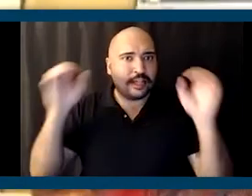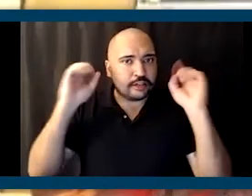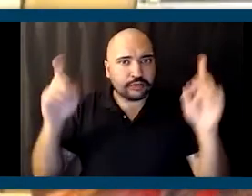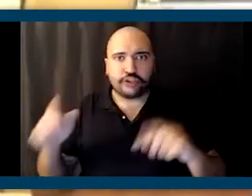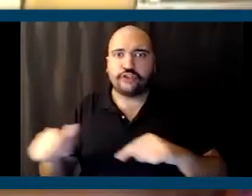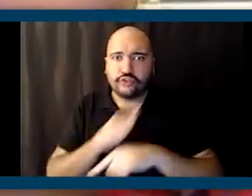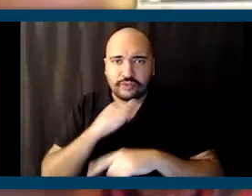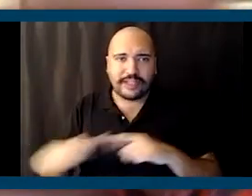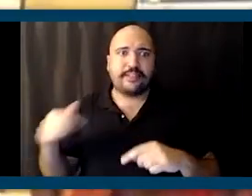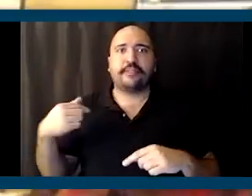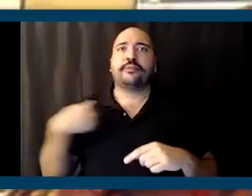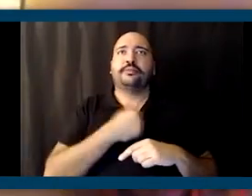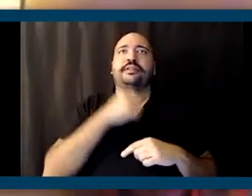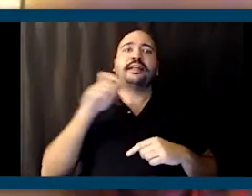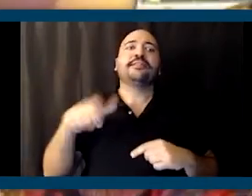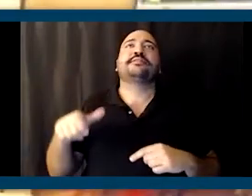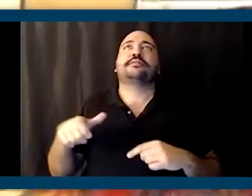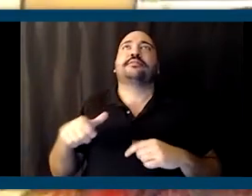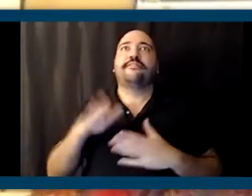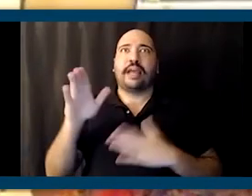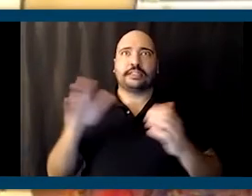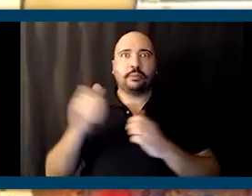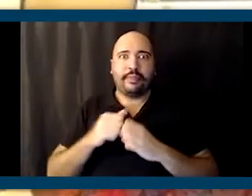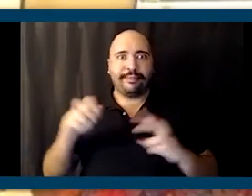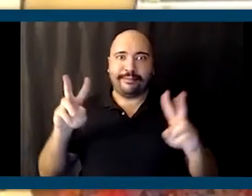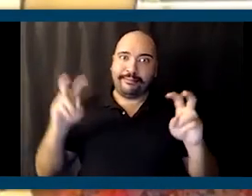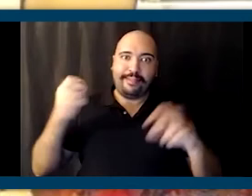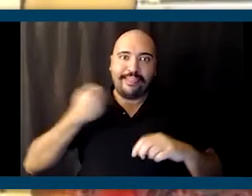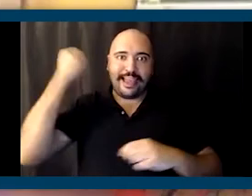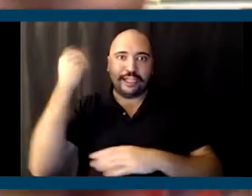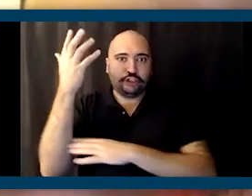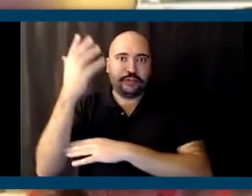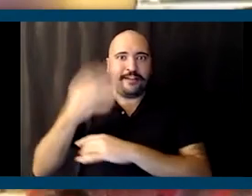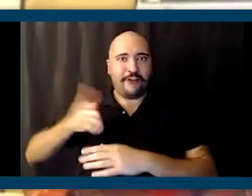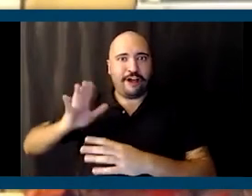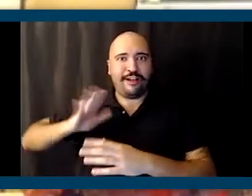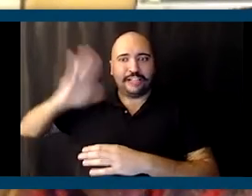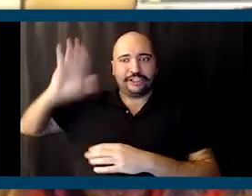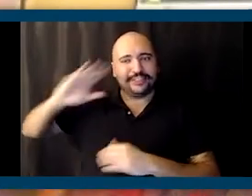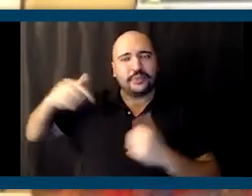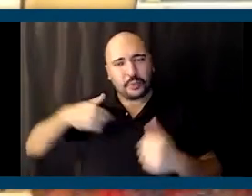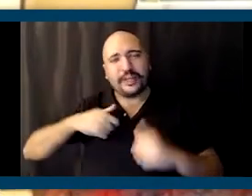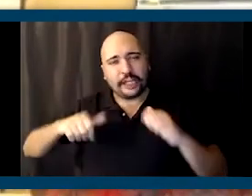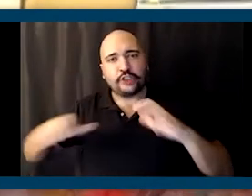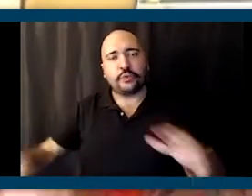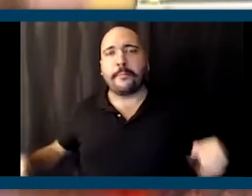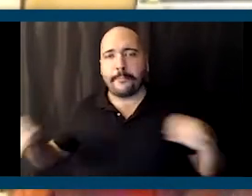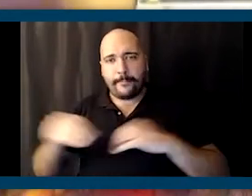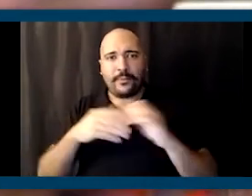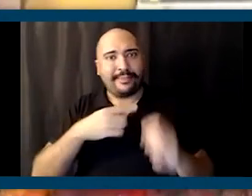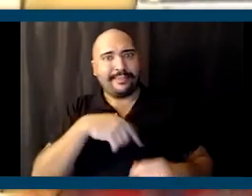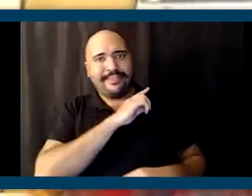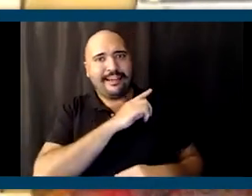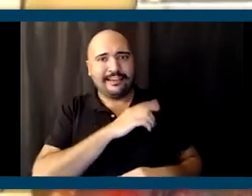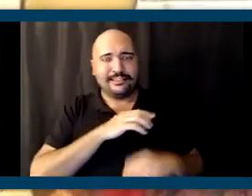training, who are not necessarily faced with the hanging tree that our ancestors were, can do more than they did. And still